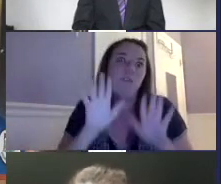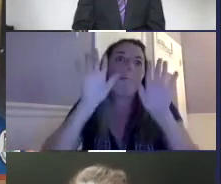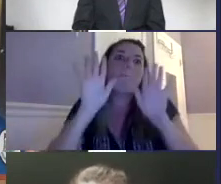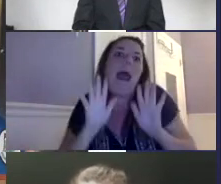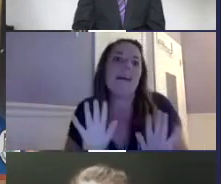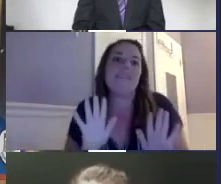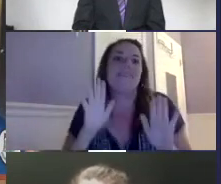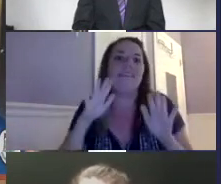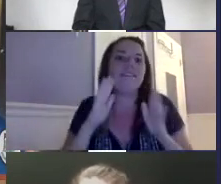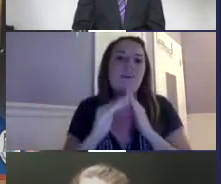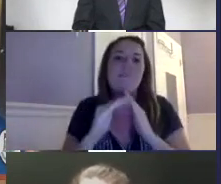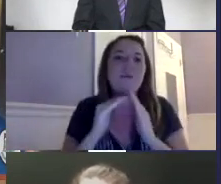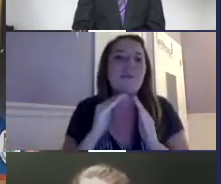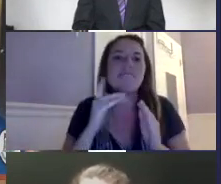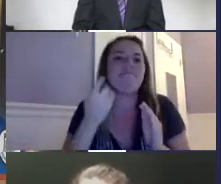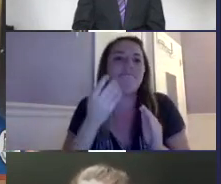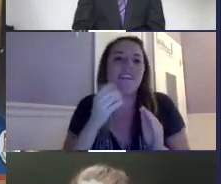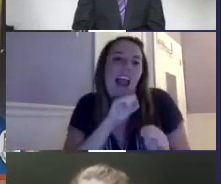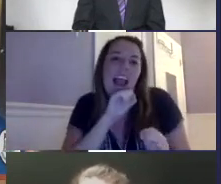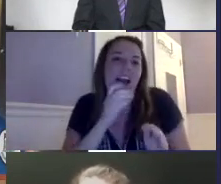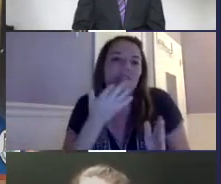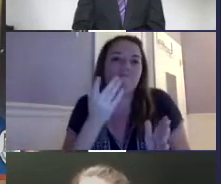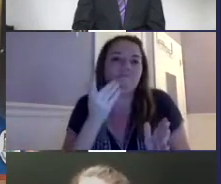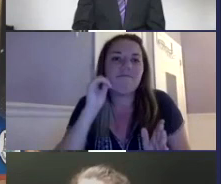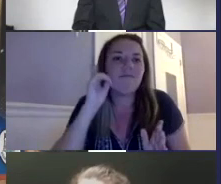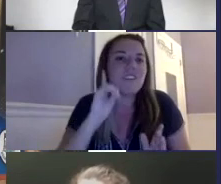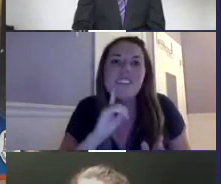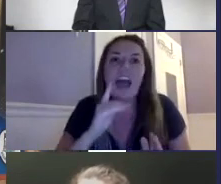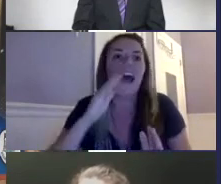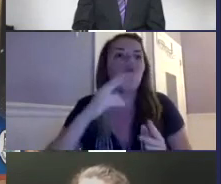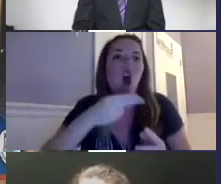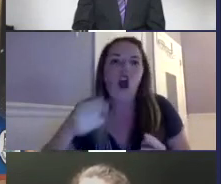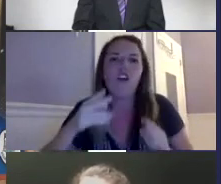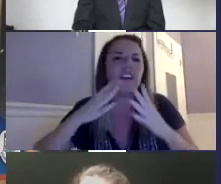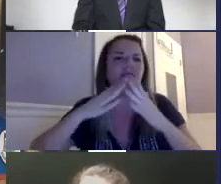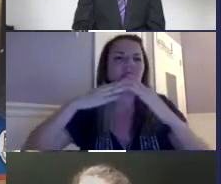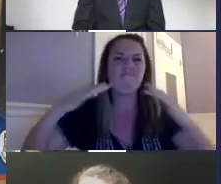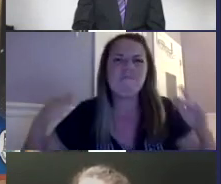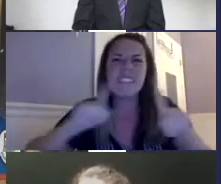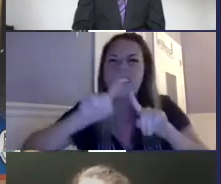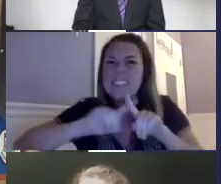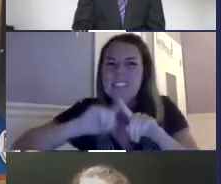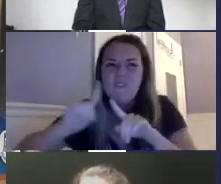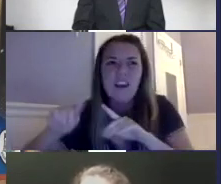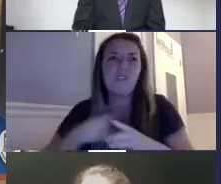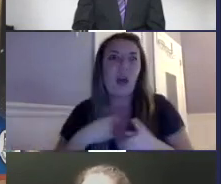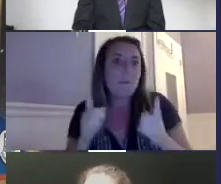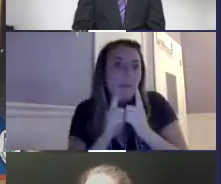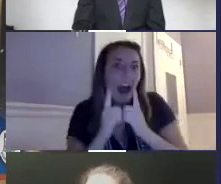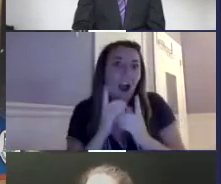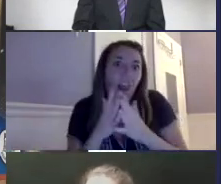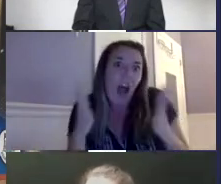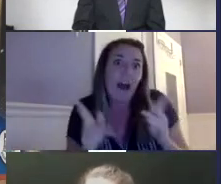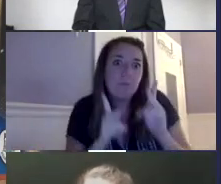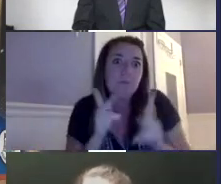York. It was amazing. There's an amazing community there and there are so many deaf and hard of hearing people that are so